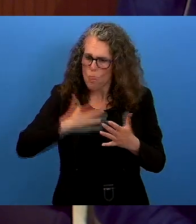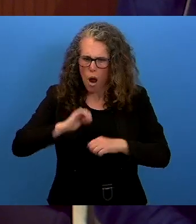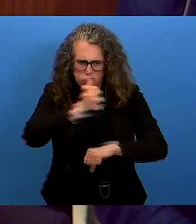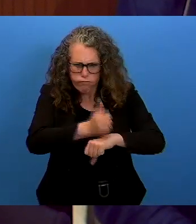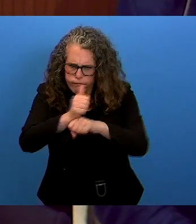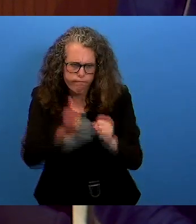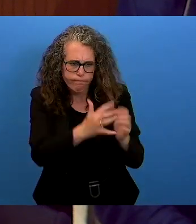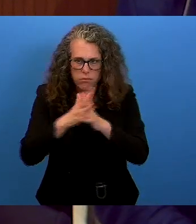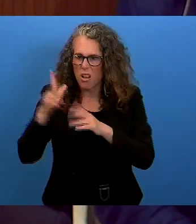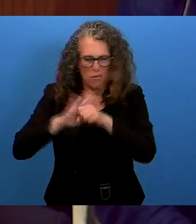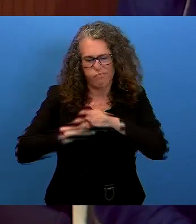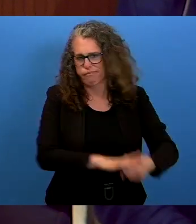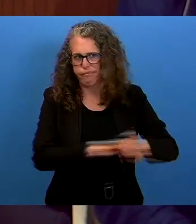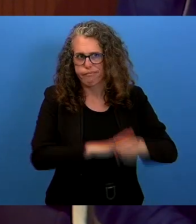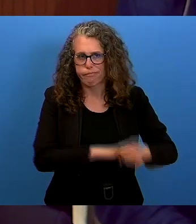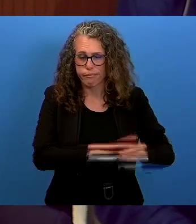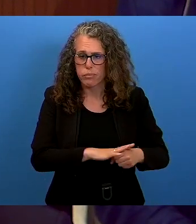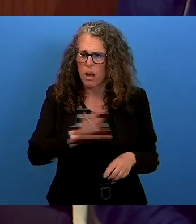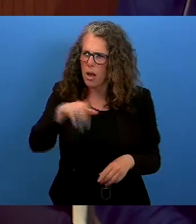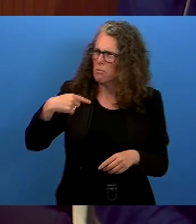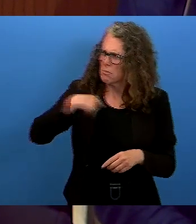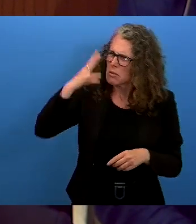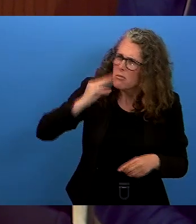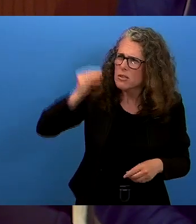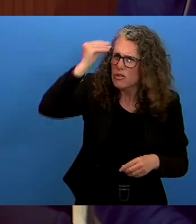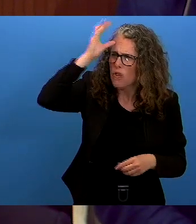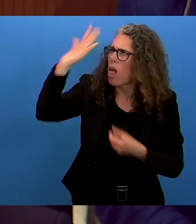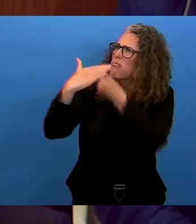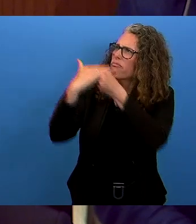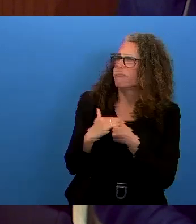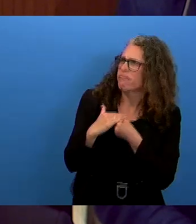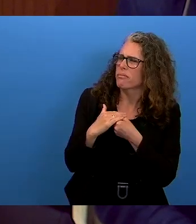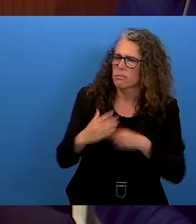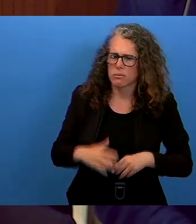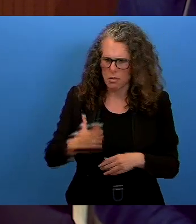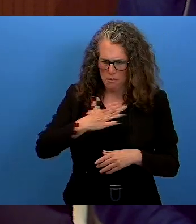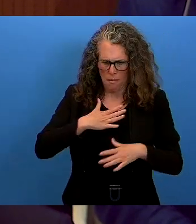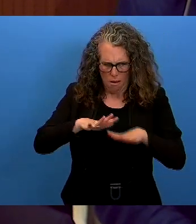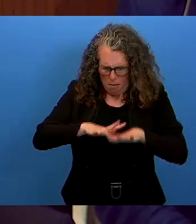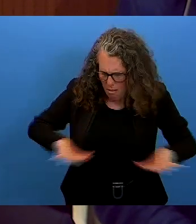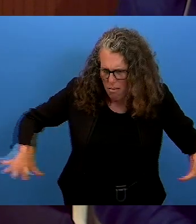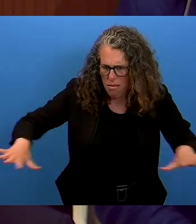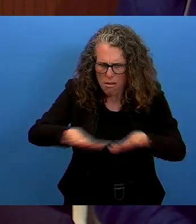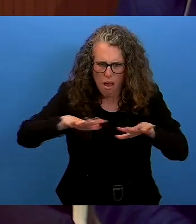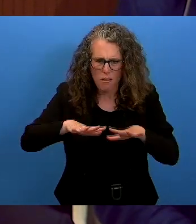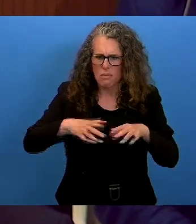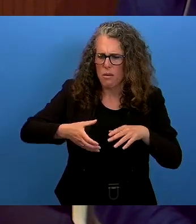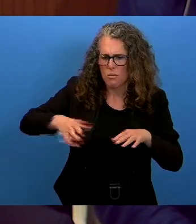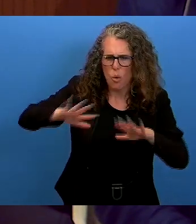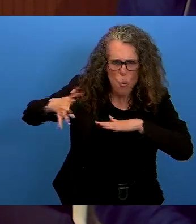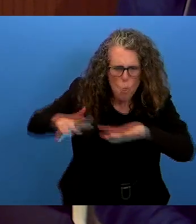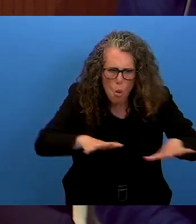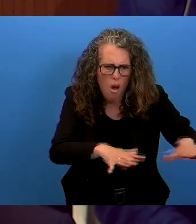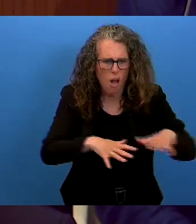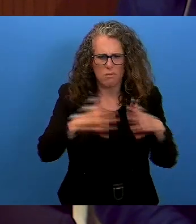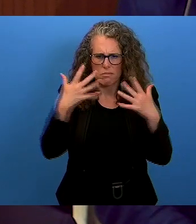Their traditional knowledge is often disregarded. Their ancestral lands, territories and resources are dispossessed